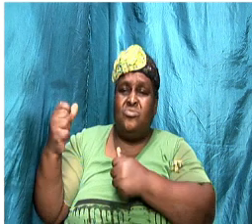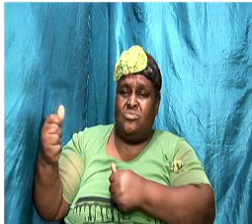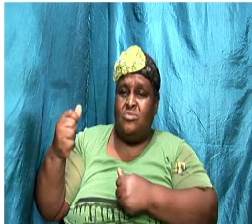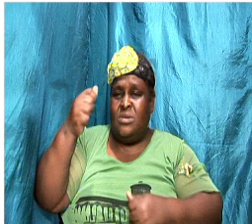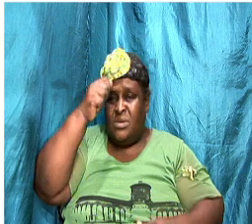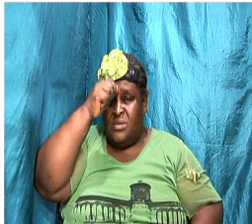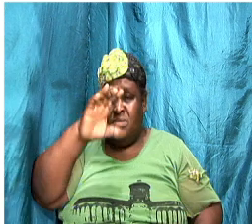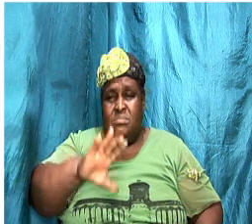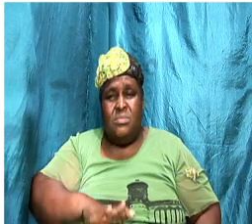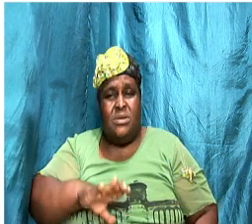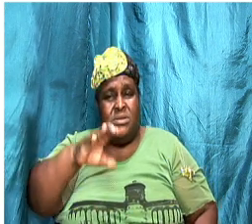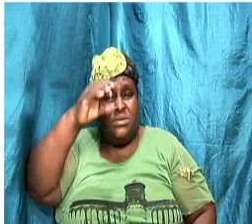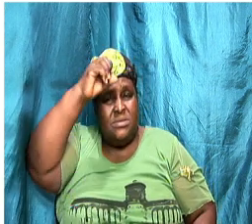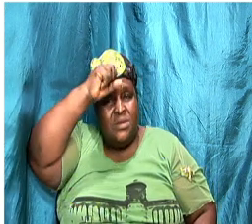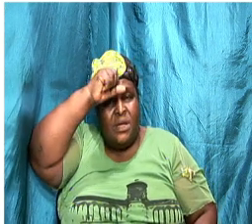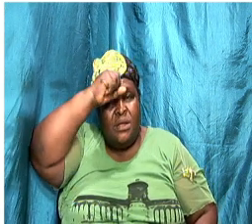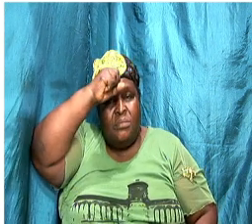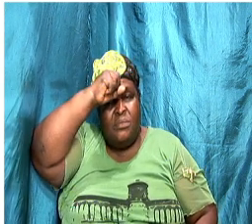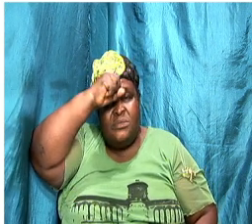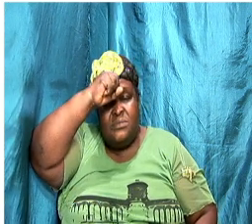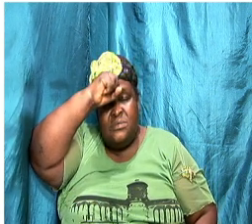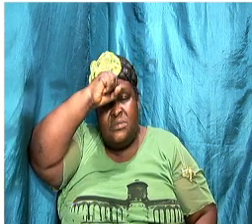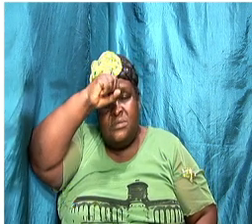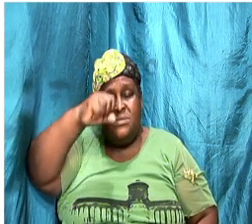solomon samson